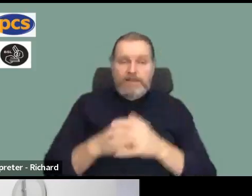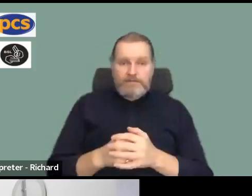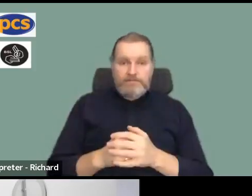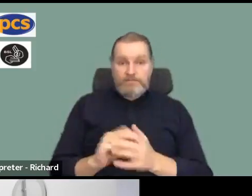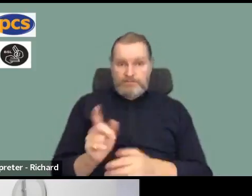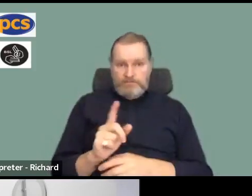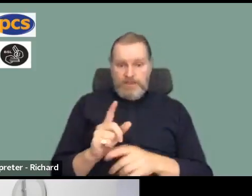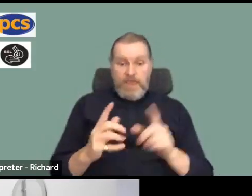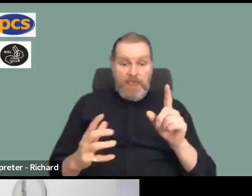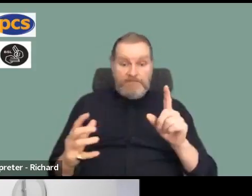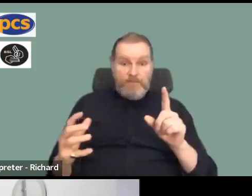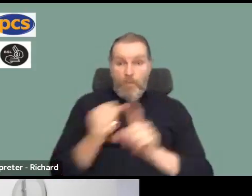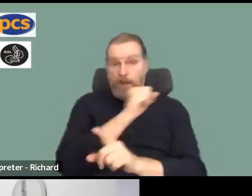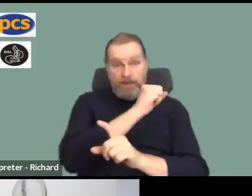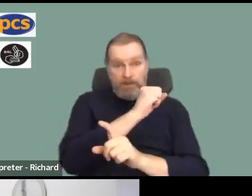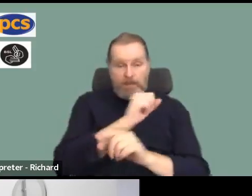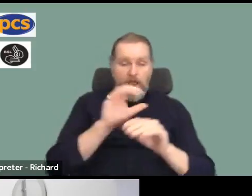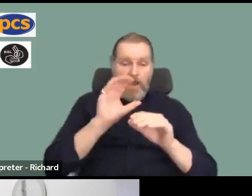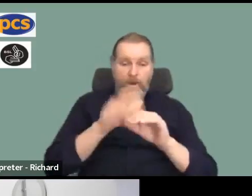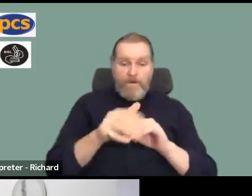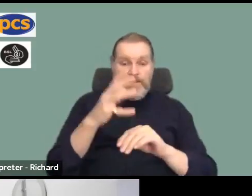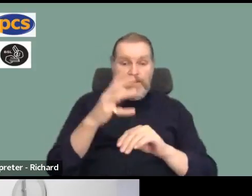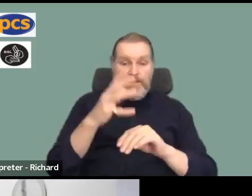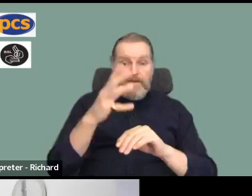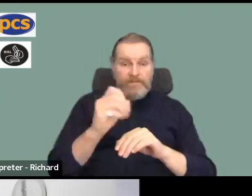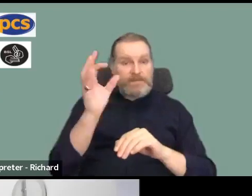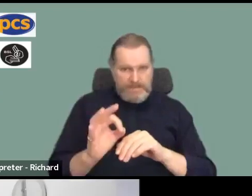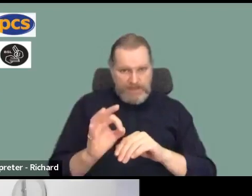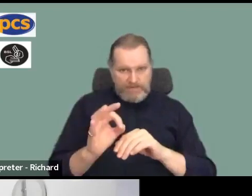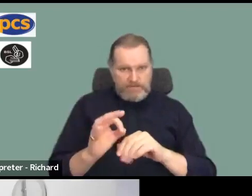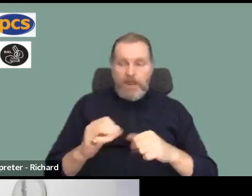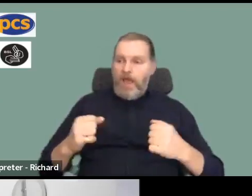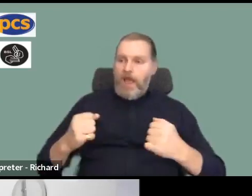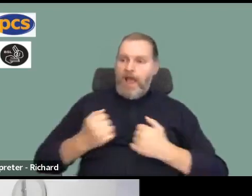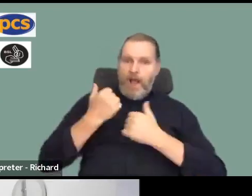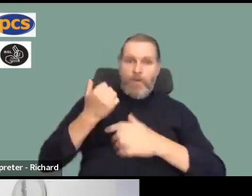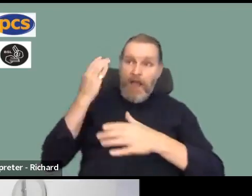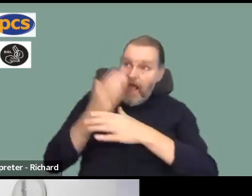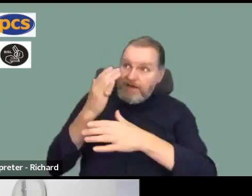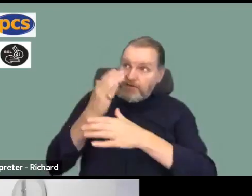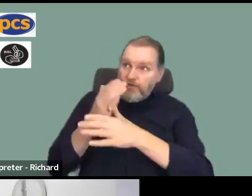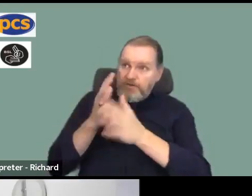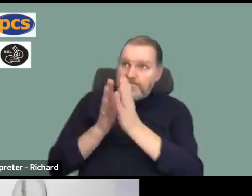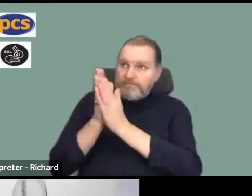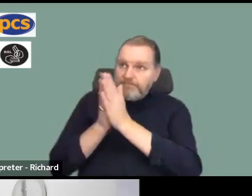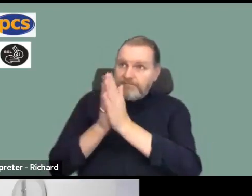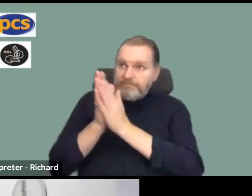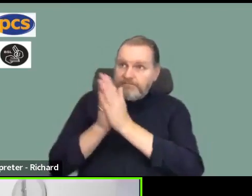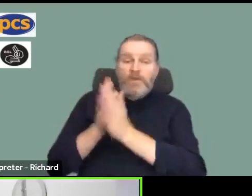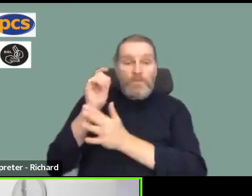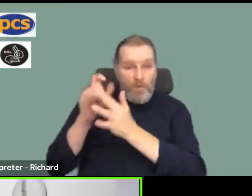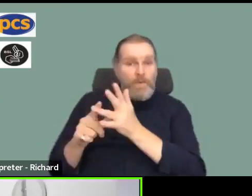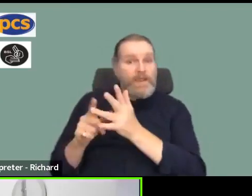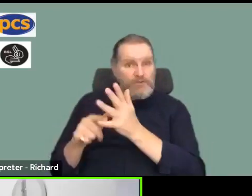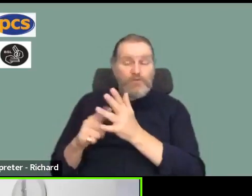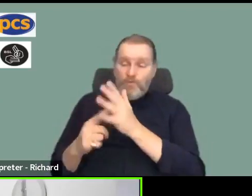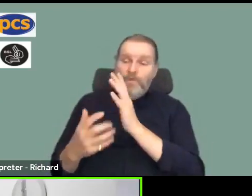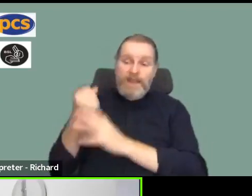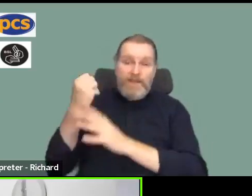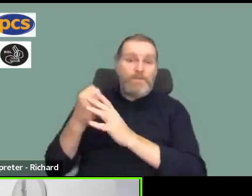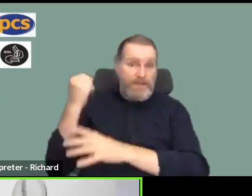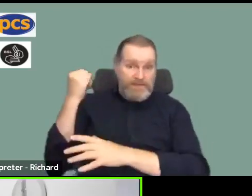ballot in enough of our employers, the action we can take can win. And we know that because we are winning all of the time